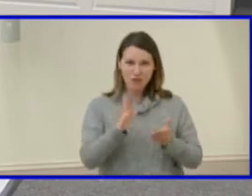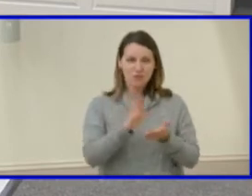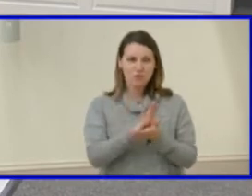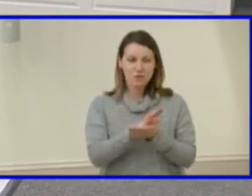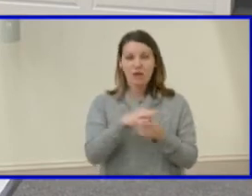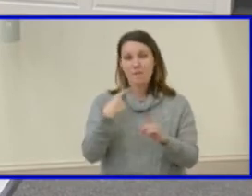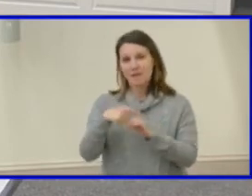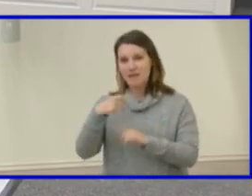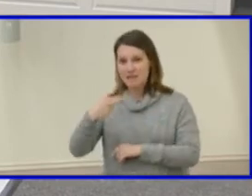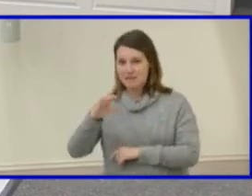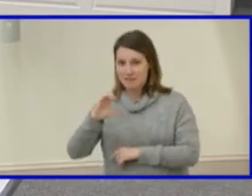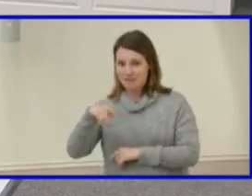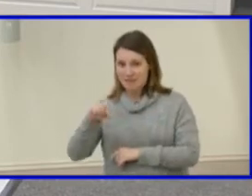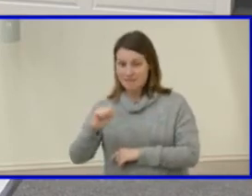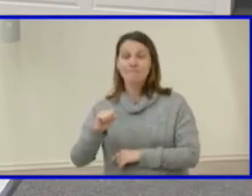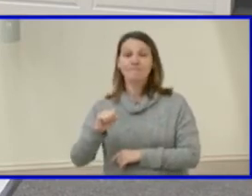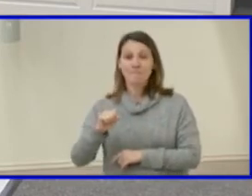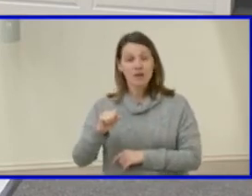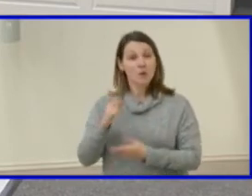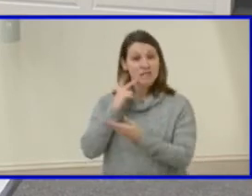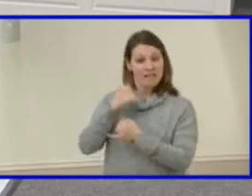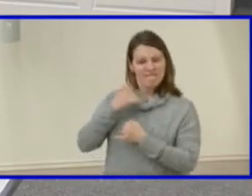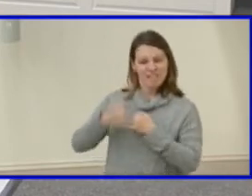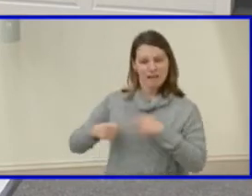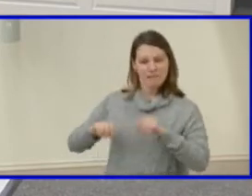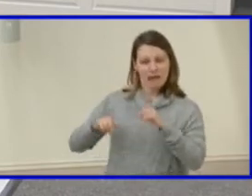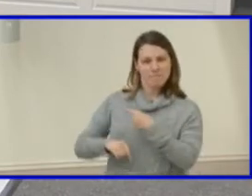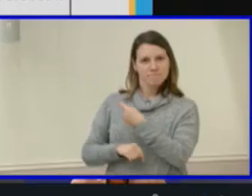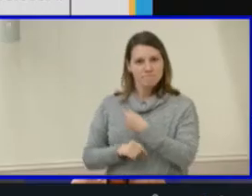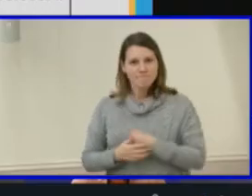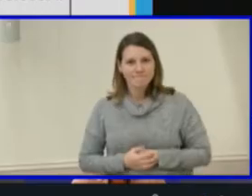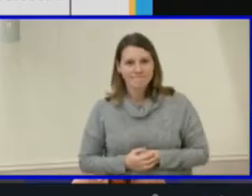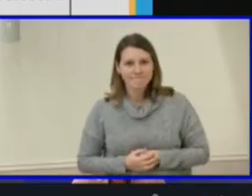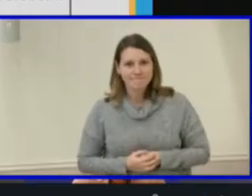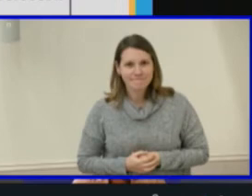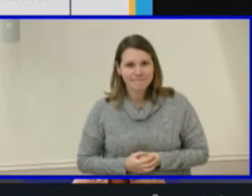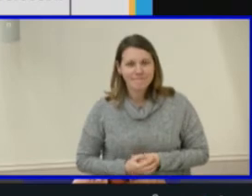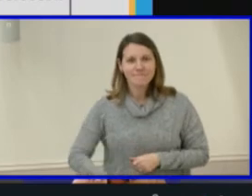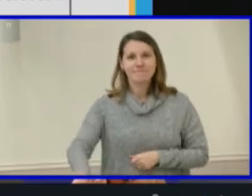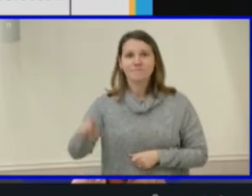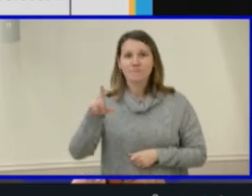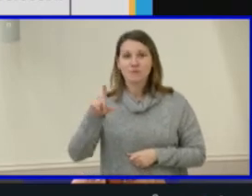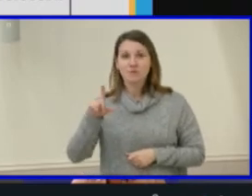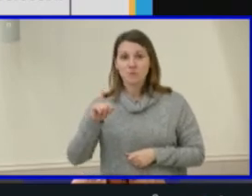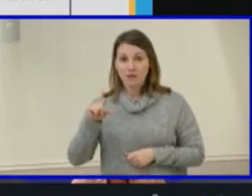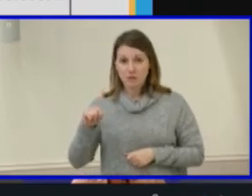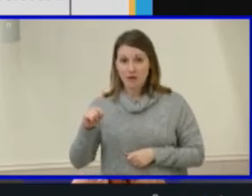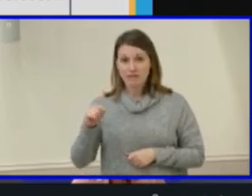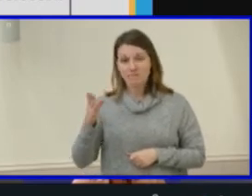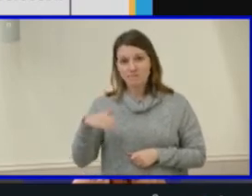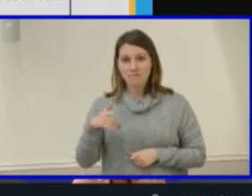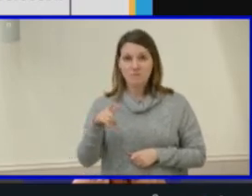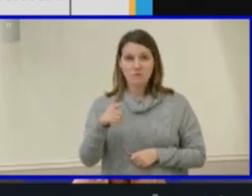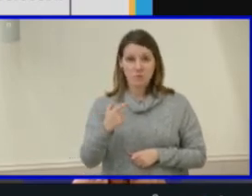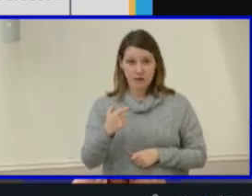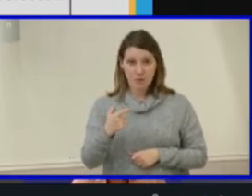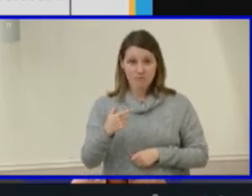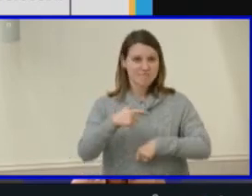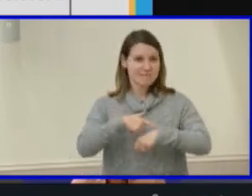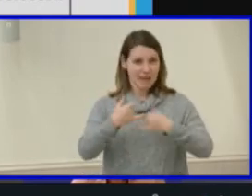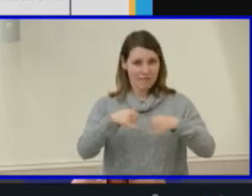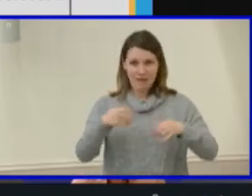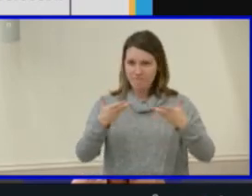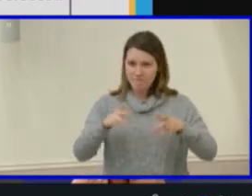As you can see on our final slide, the 2020-2021 Maggie L. Walker Governor's School timeline is well underway.